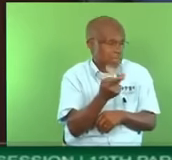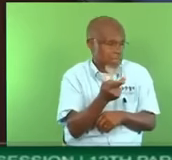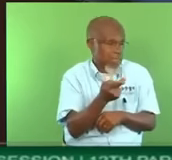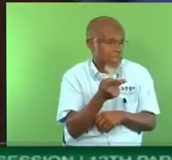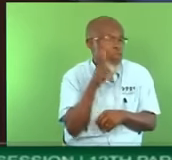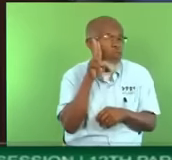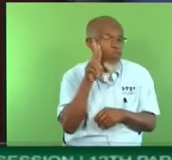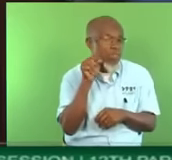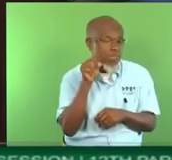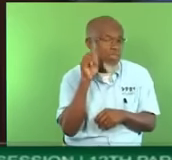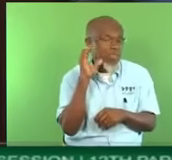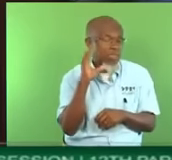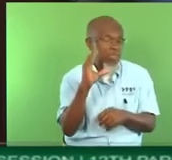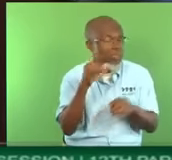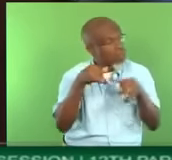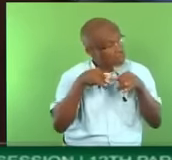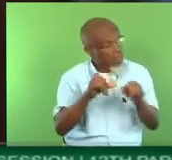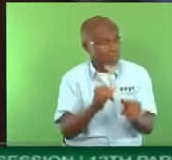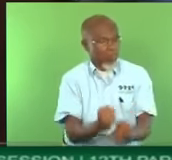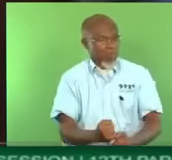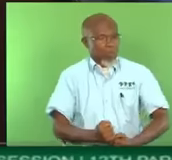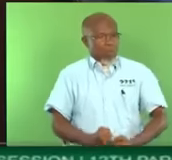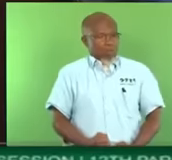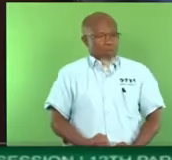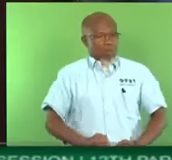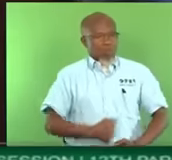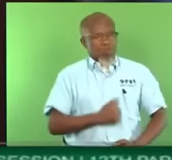standing strong and standing our grung.